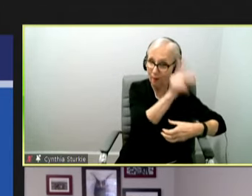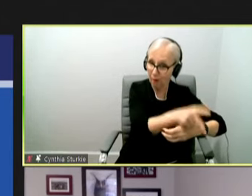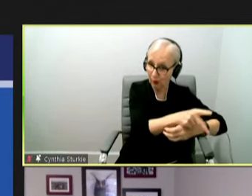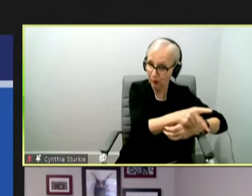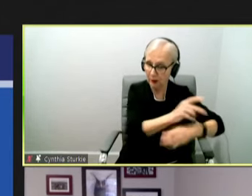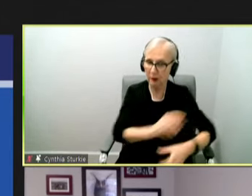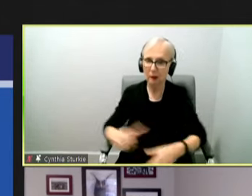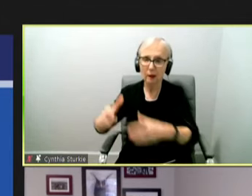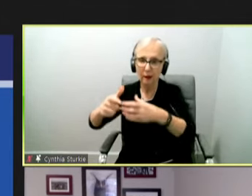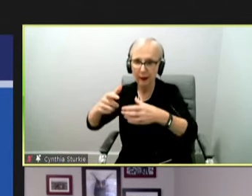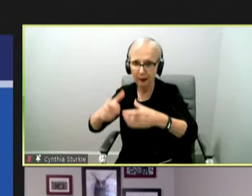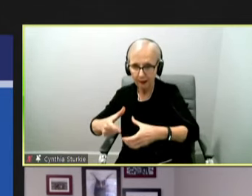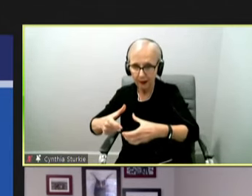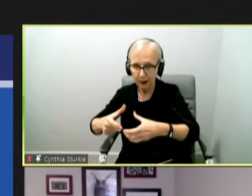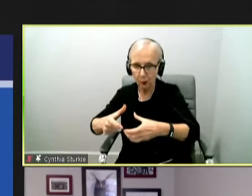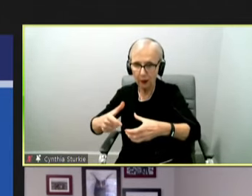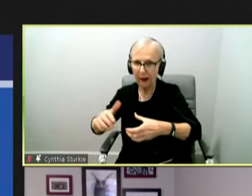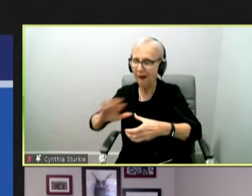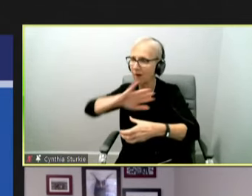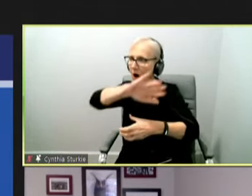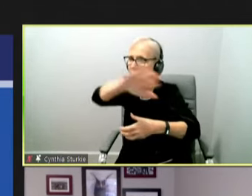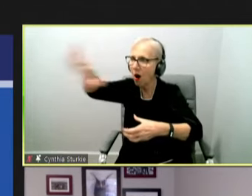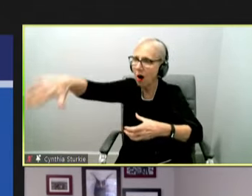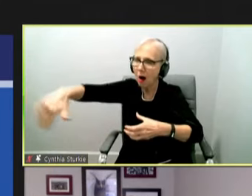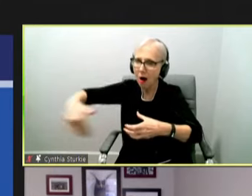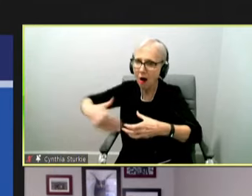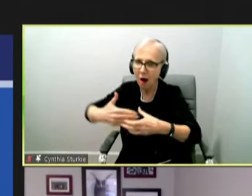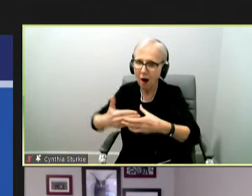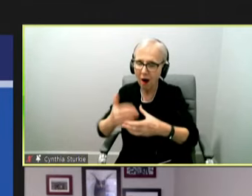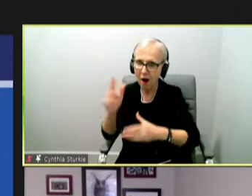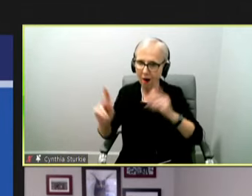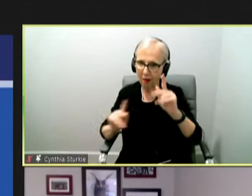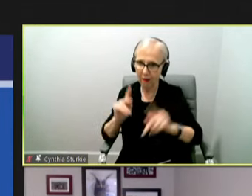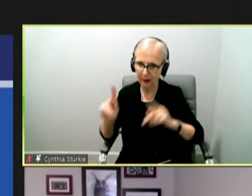we're looking at a pooled sample containing virus from multiple people,